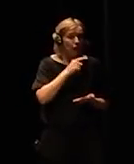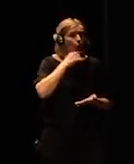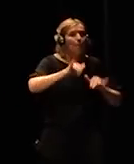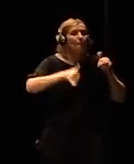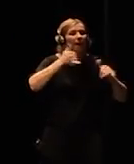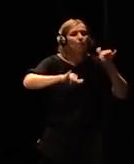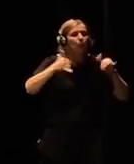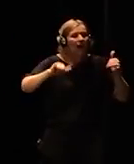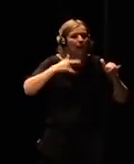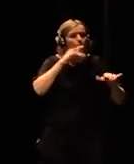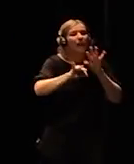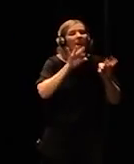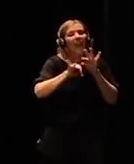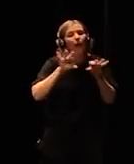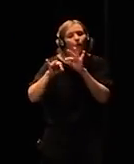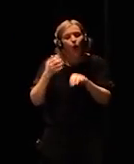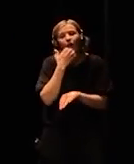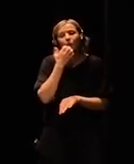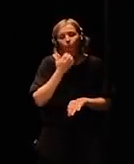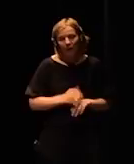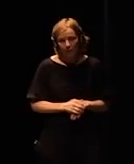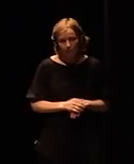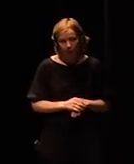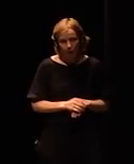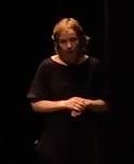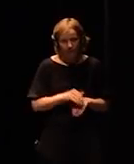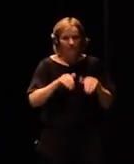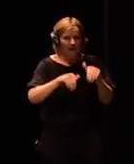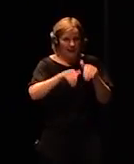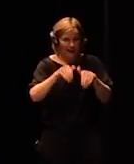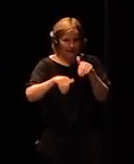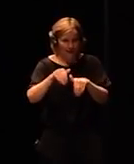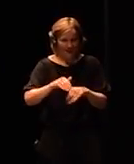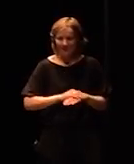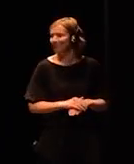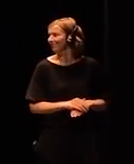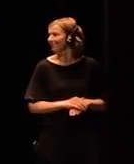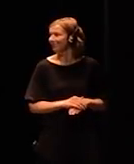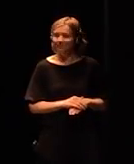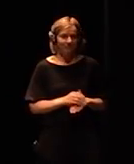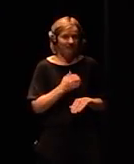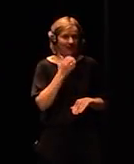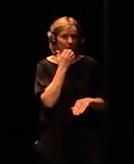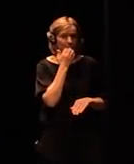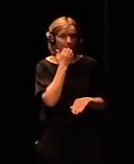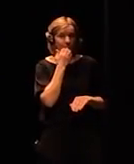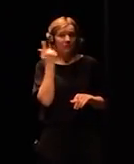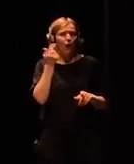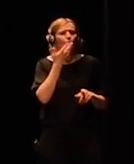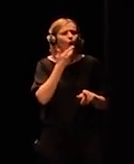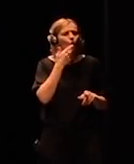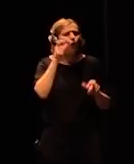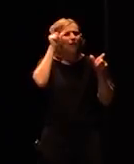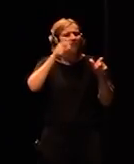so I think we have to fix this we have to take a look at it we have to take a look at what's called the externalities if you know anything about sustainability the oil